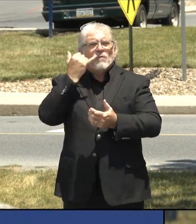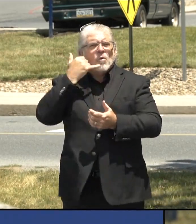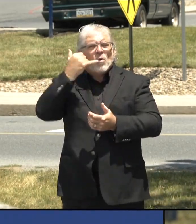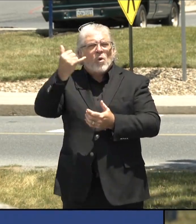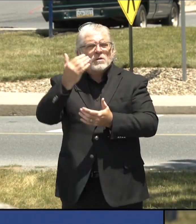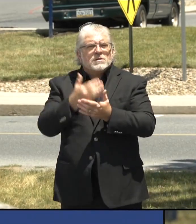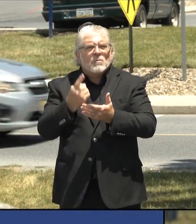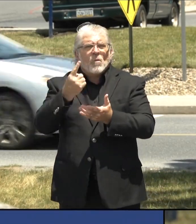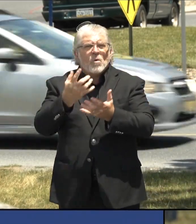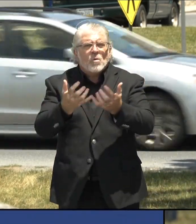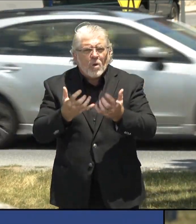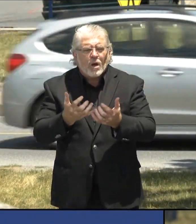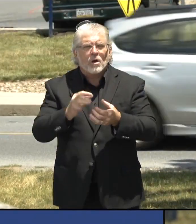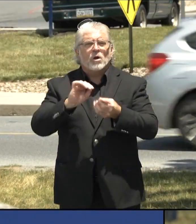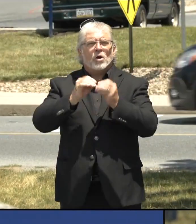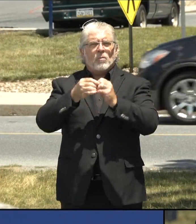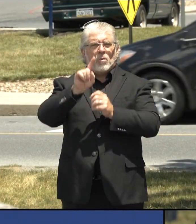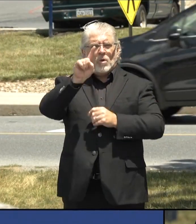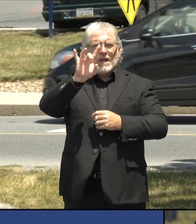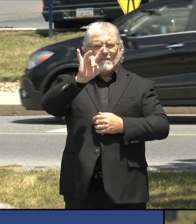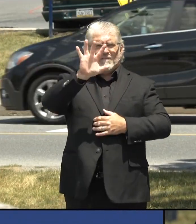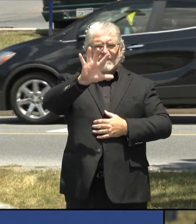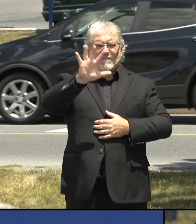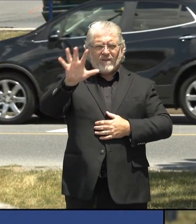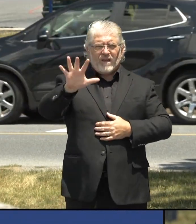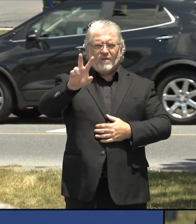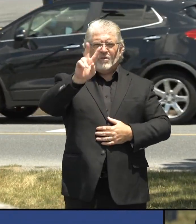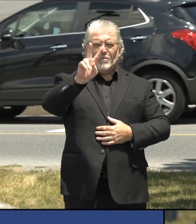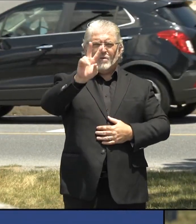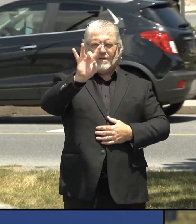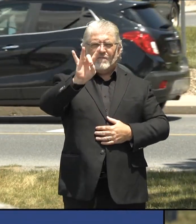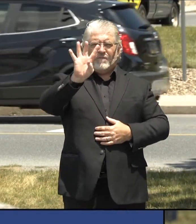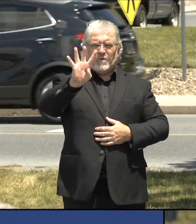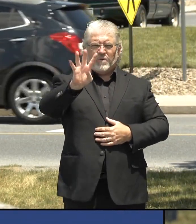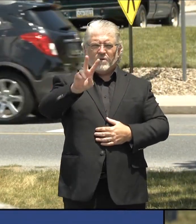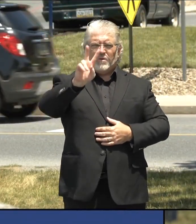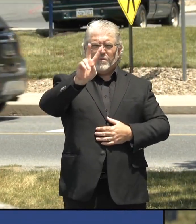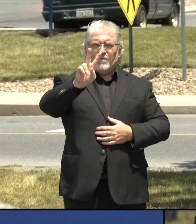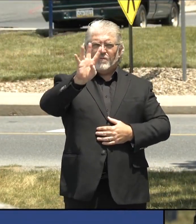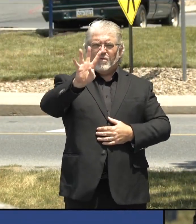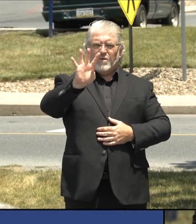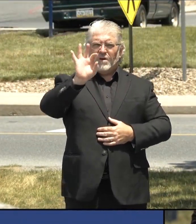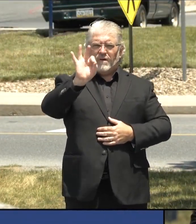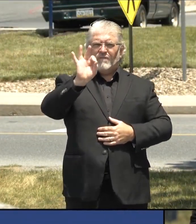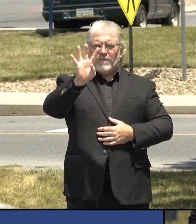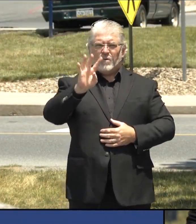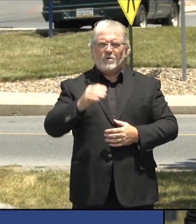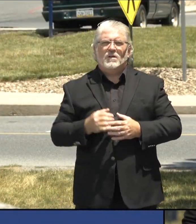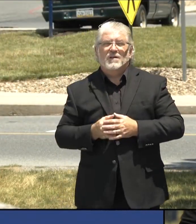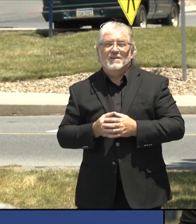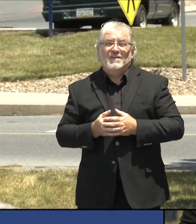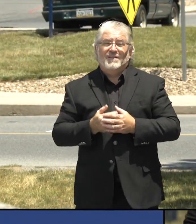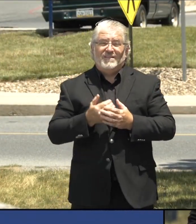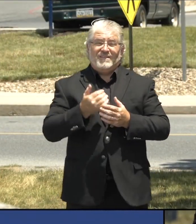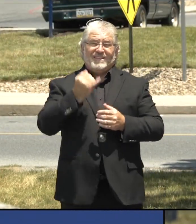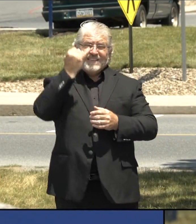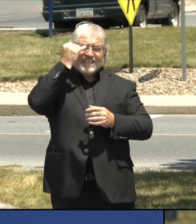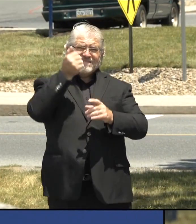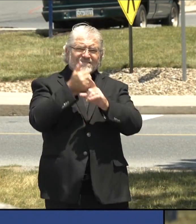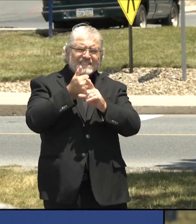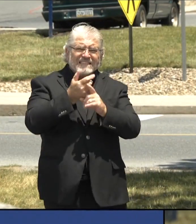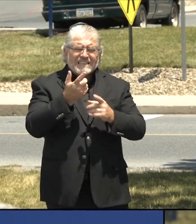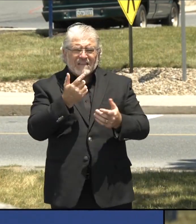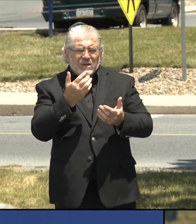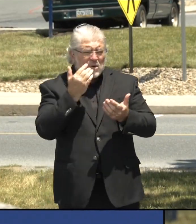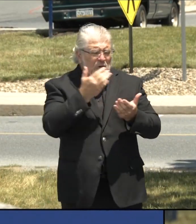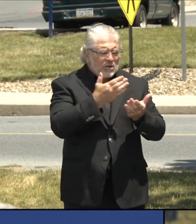at 1-855-284-2494. If you or someone you care about needs